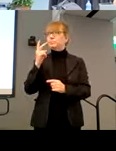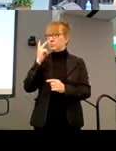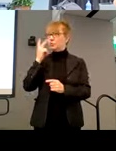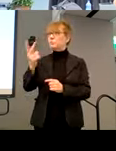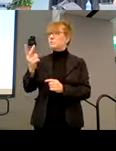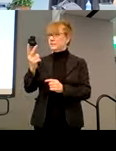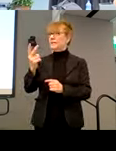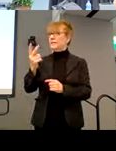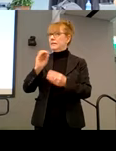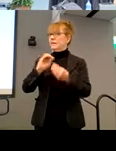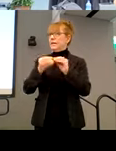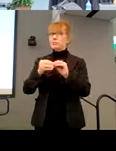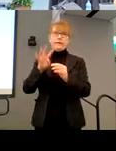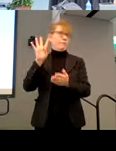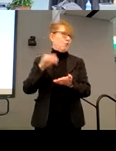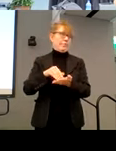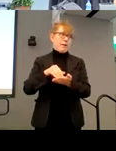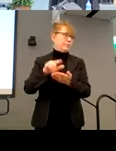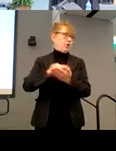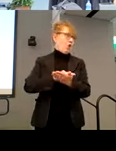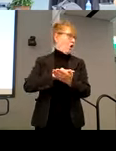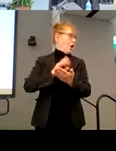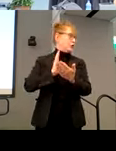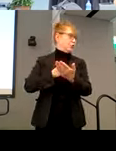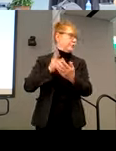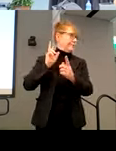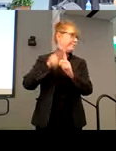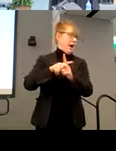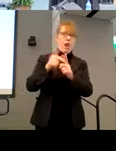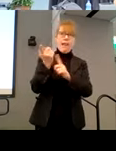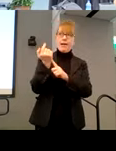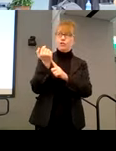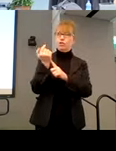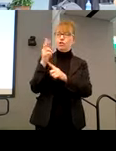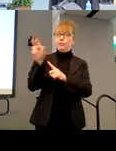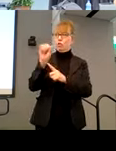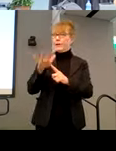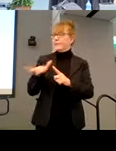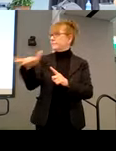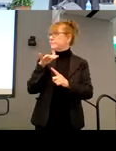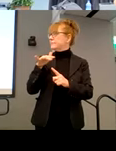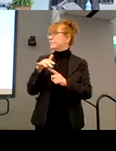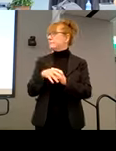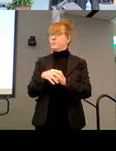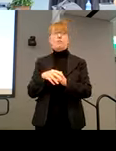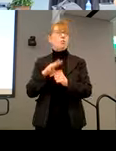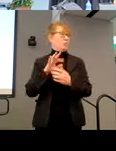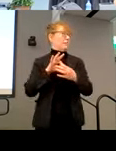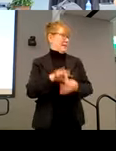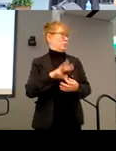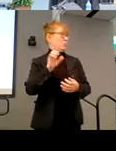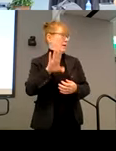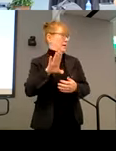numbers like 4,000 lawsuits filed in the U.S. last year, probably three web accessibility lawsuits,